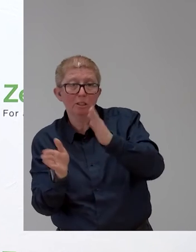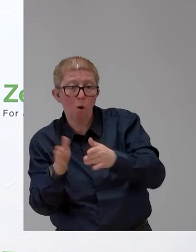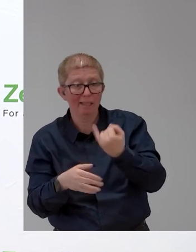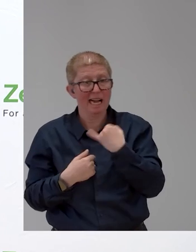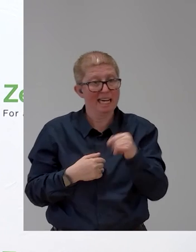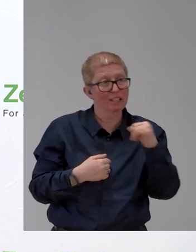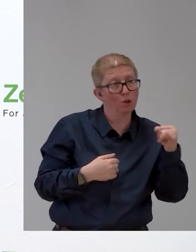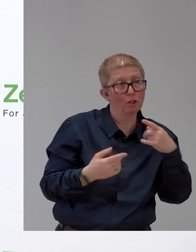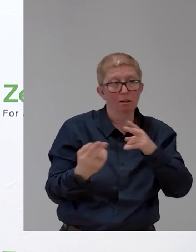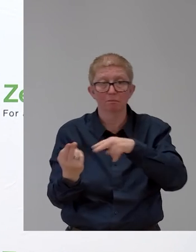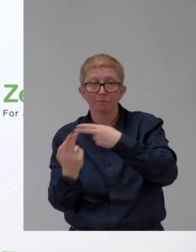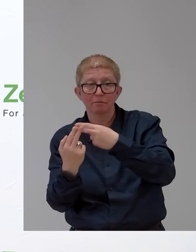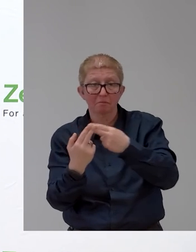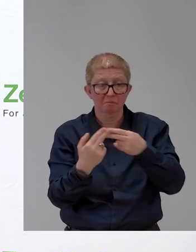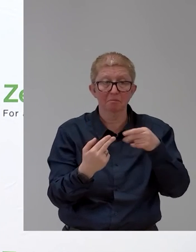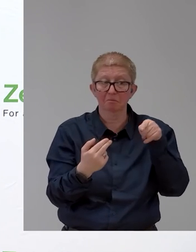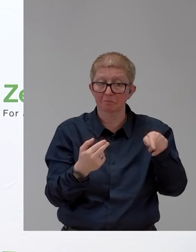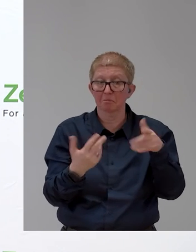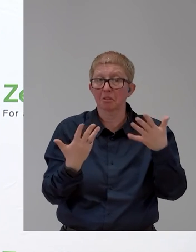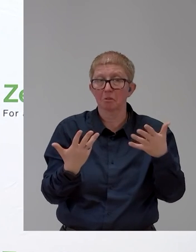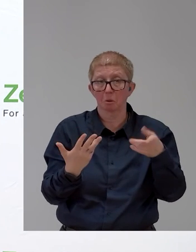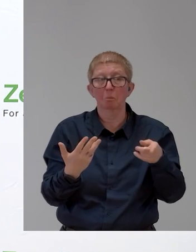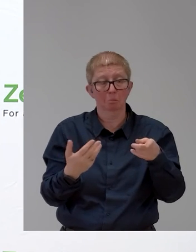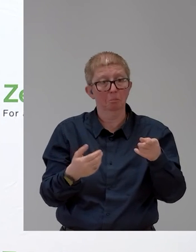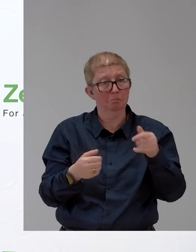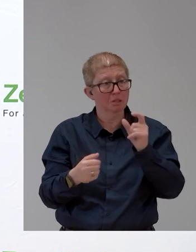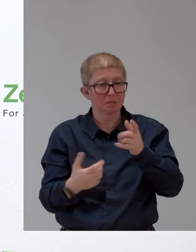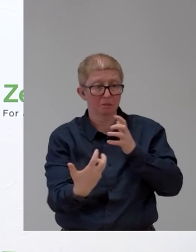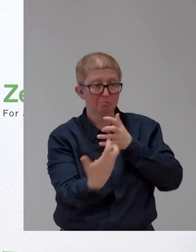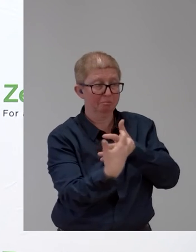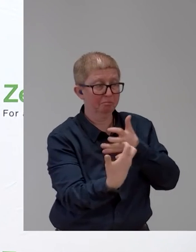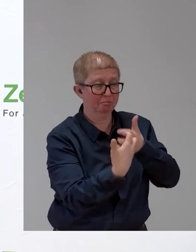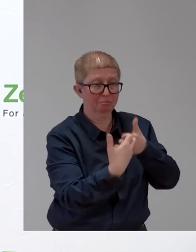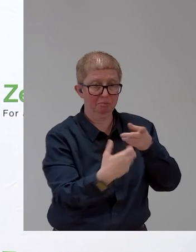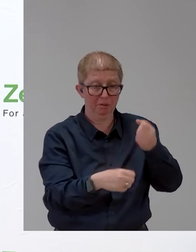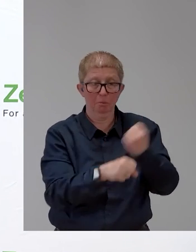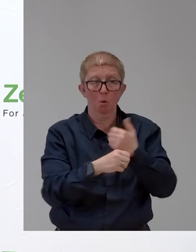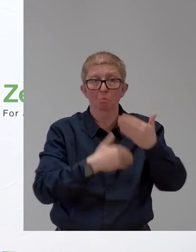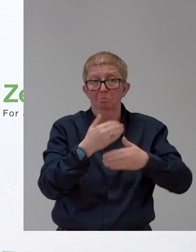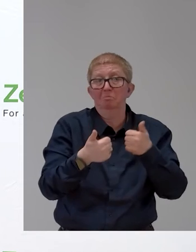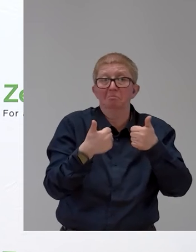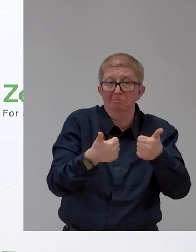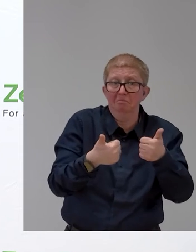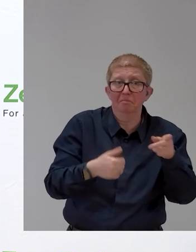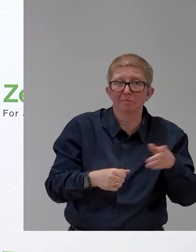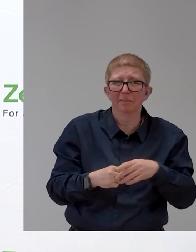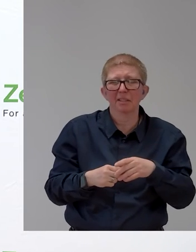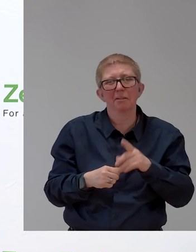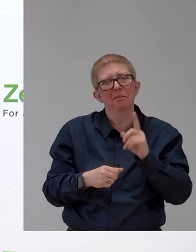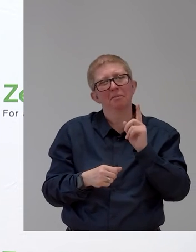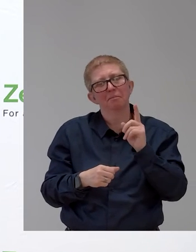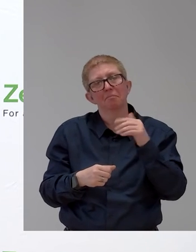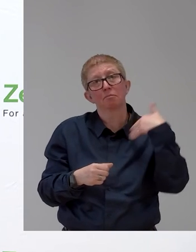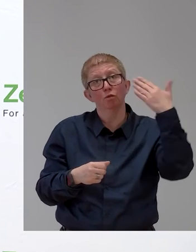huge advantage for the moment. But in the future, the gesture controls features for the smartphones or other devices